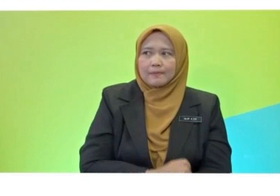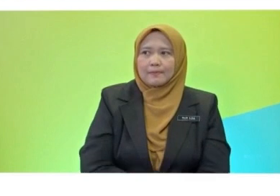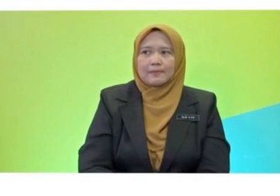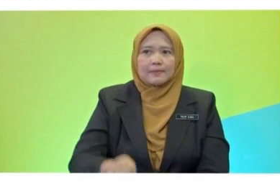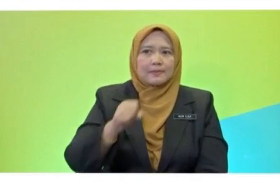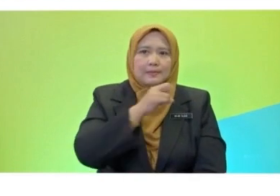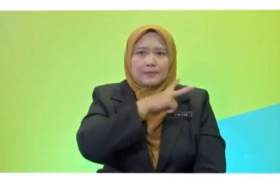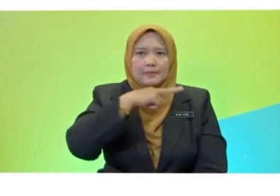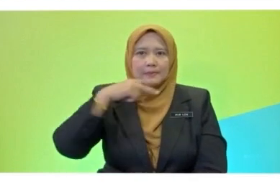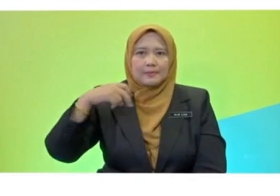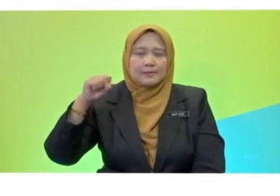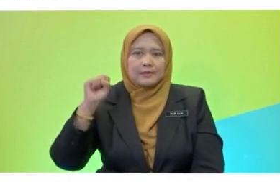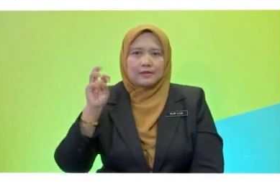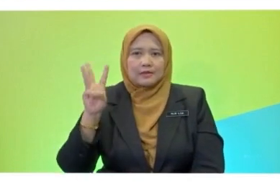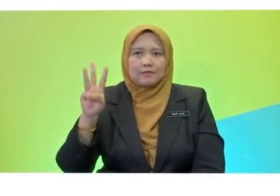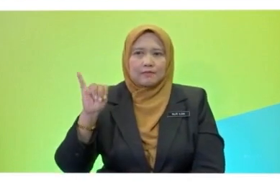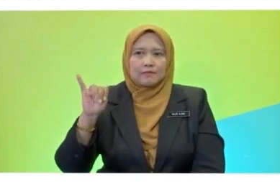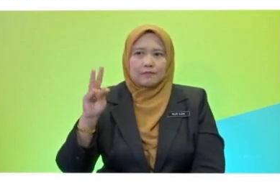Swim. Okay, Satwil, go ahead.